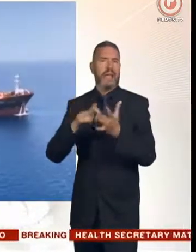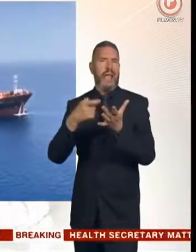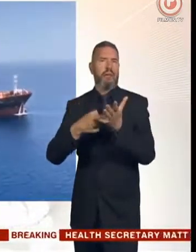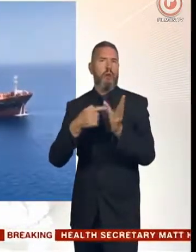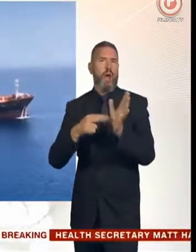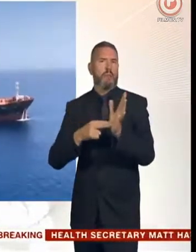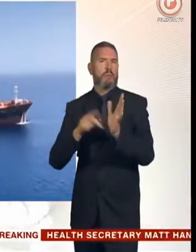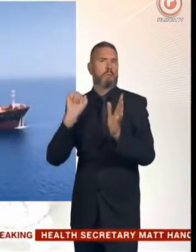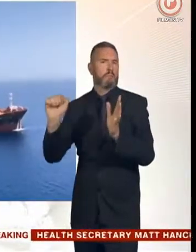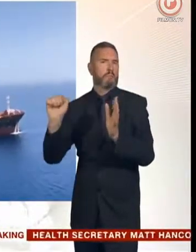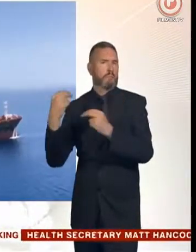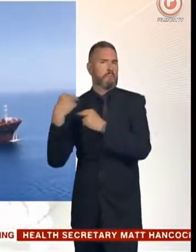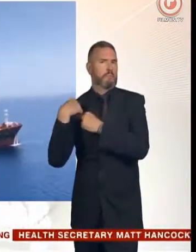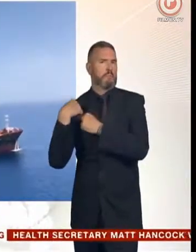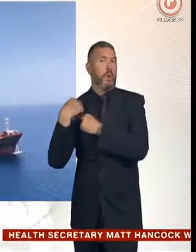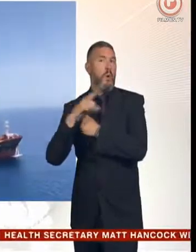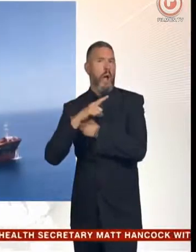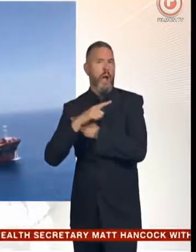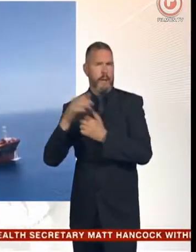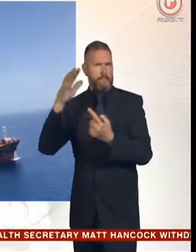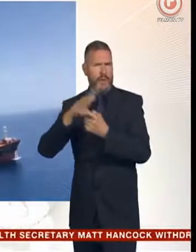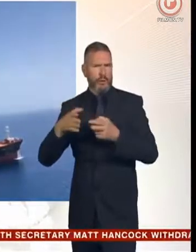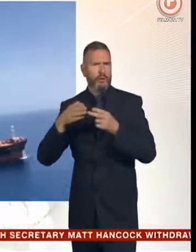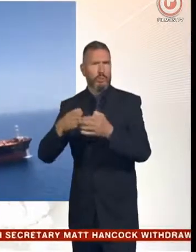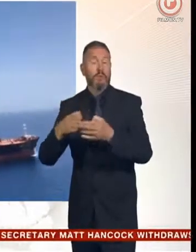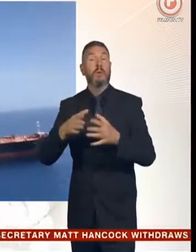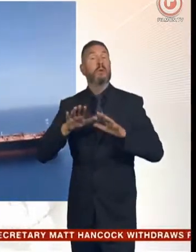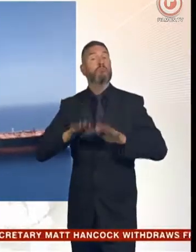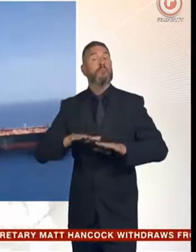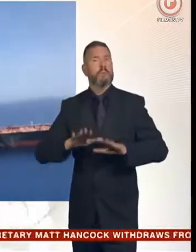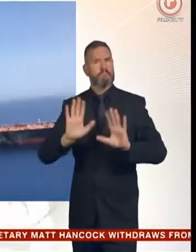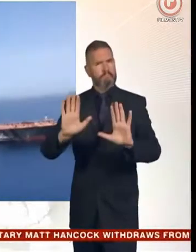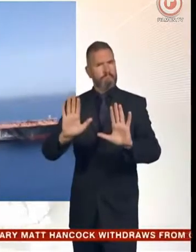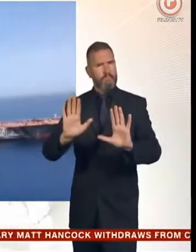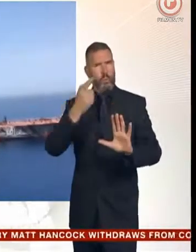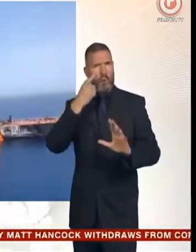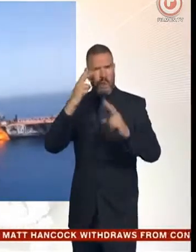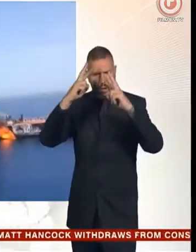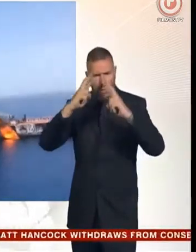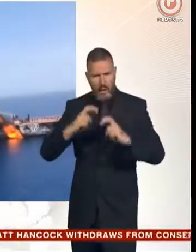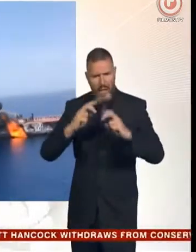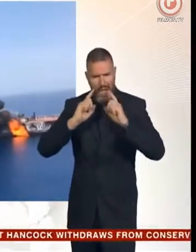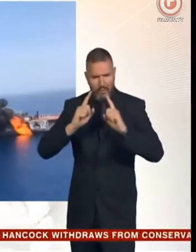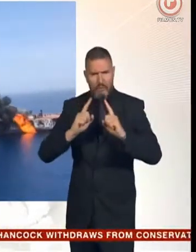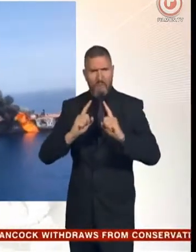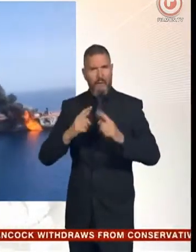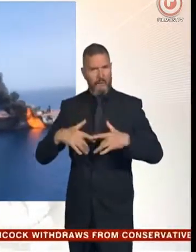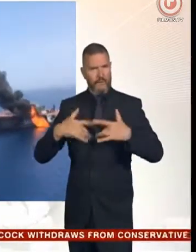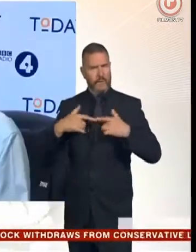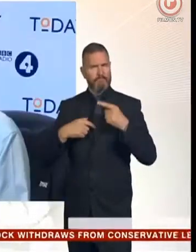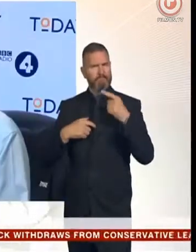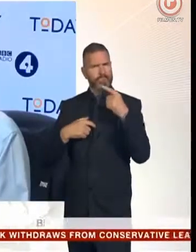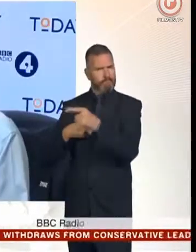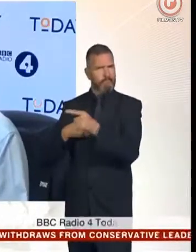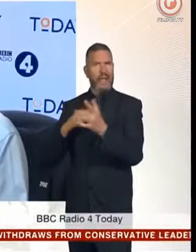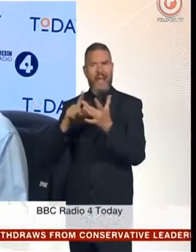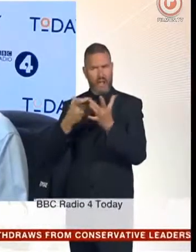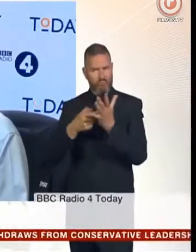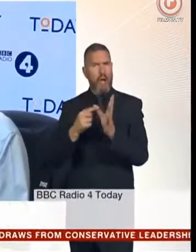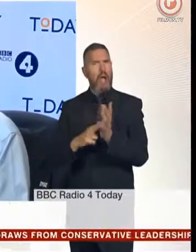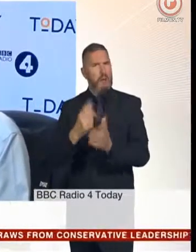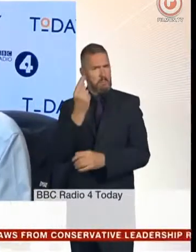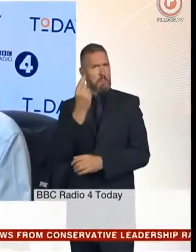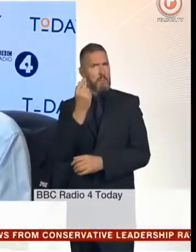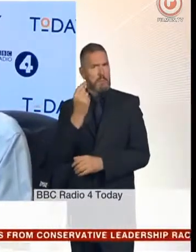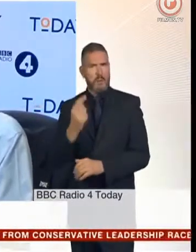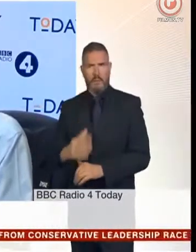shipping route. Britain says it'll study the evidence, but it too is pointing the finger at Iran. We have no reason